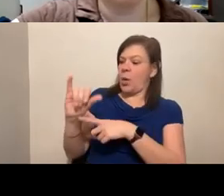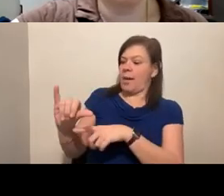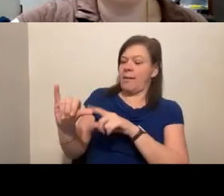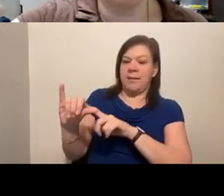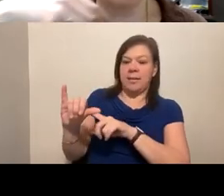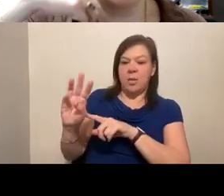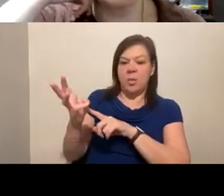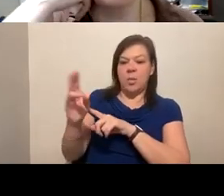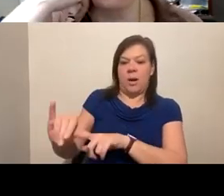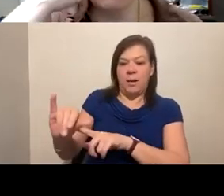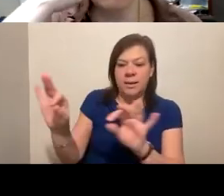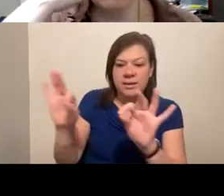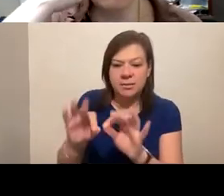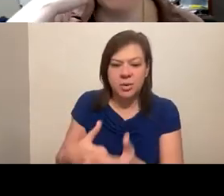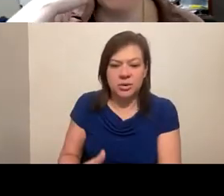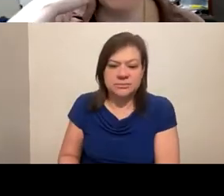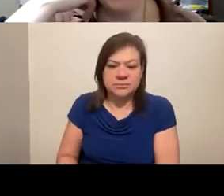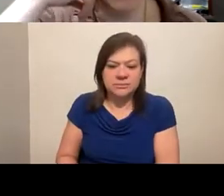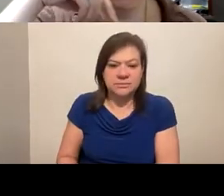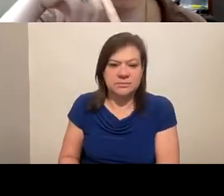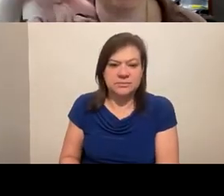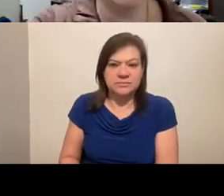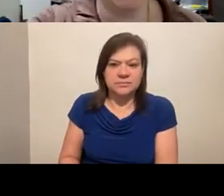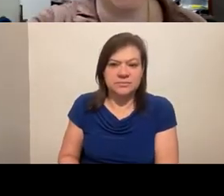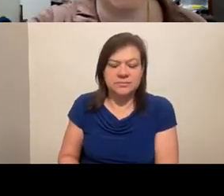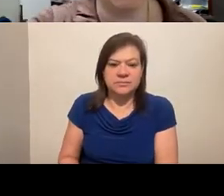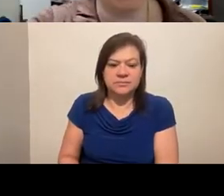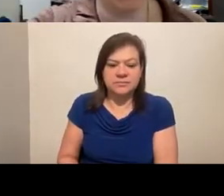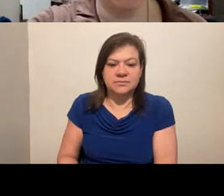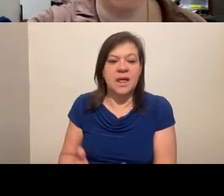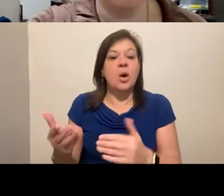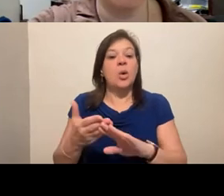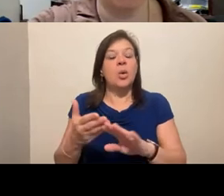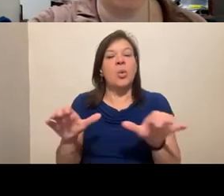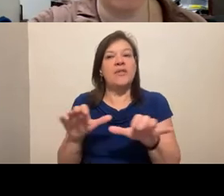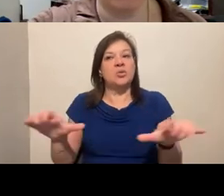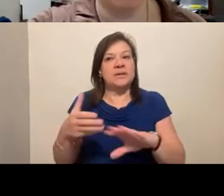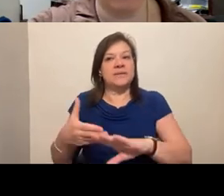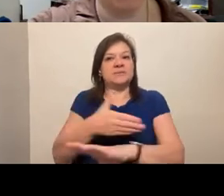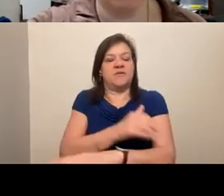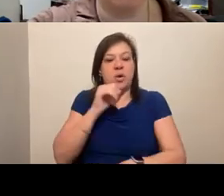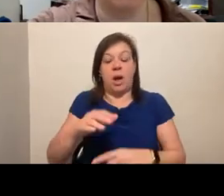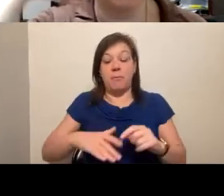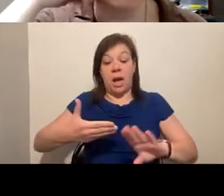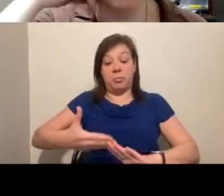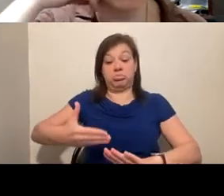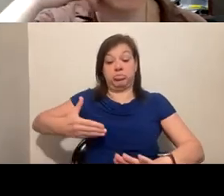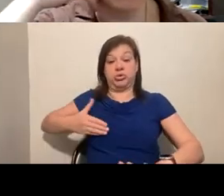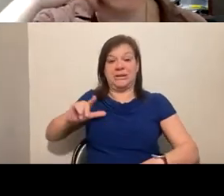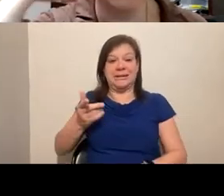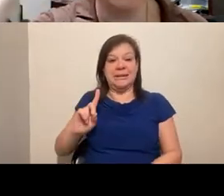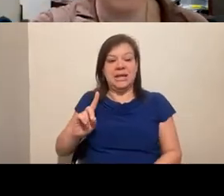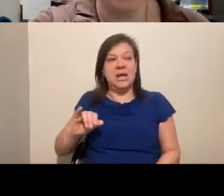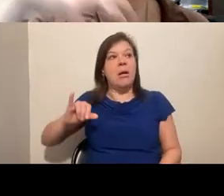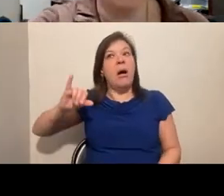you've done this before, because I think one of my pre-lead aha moments and why I even got interested in the